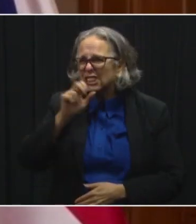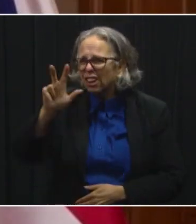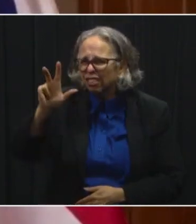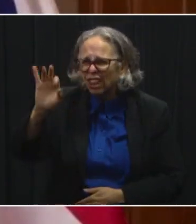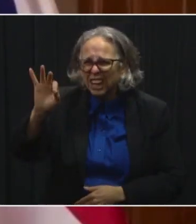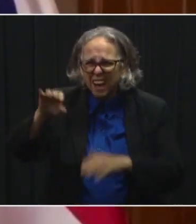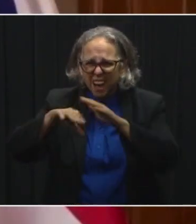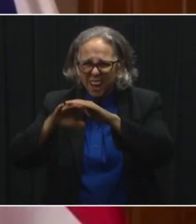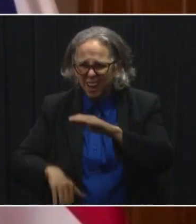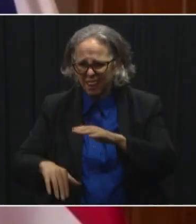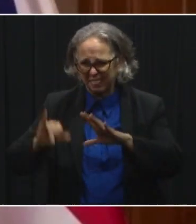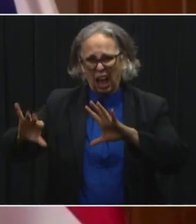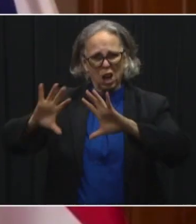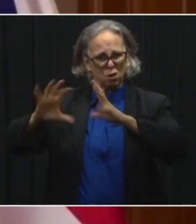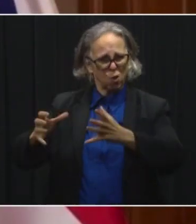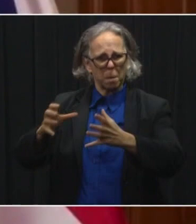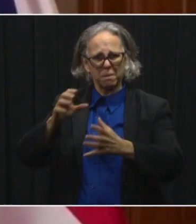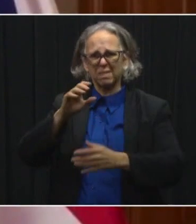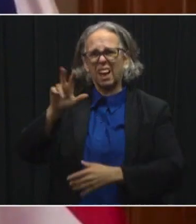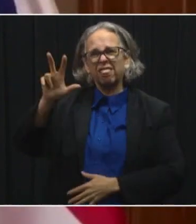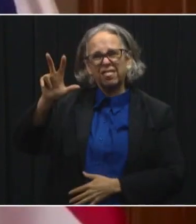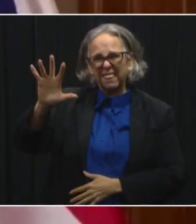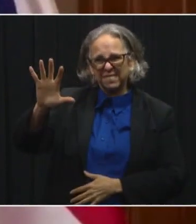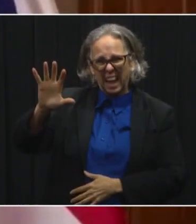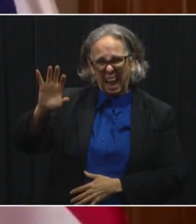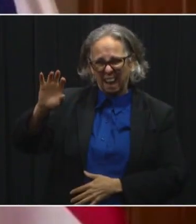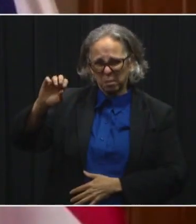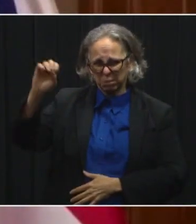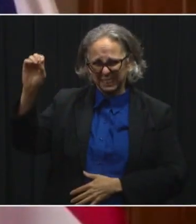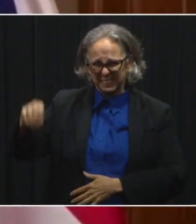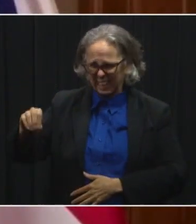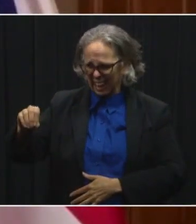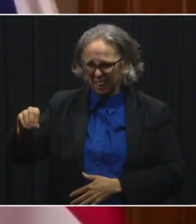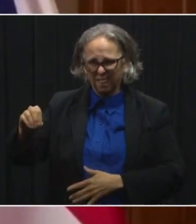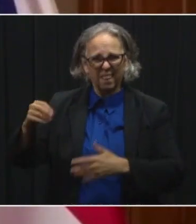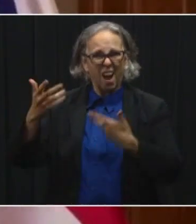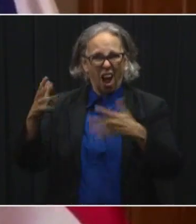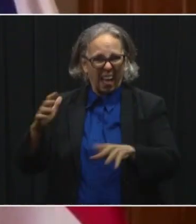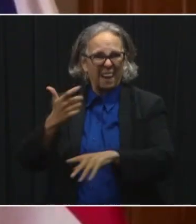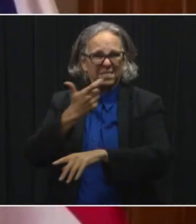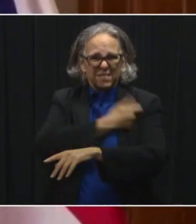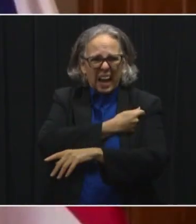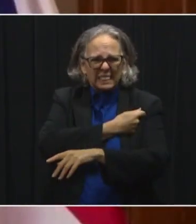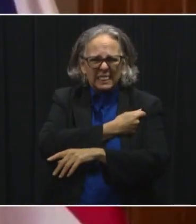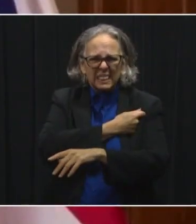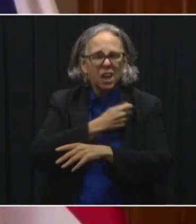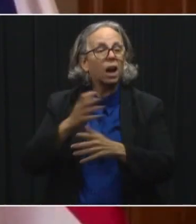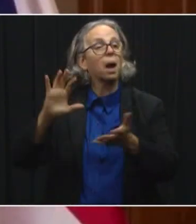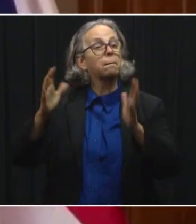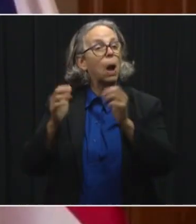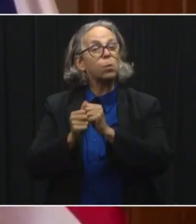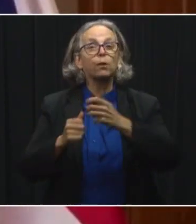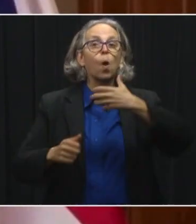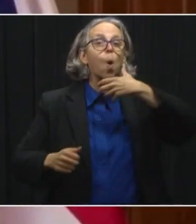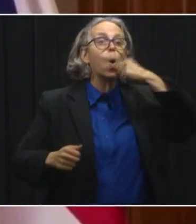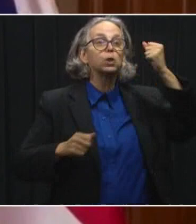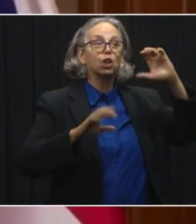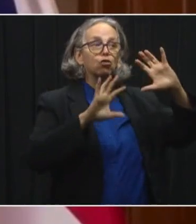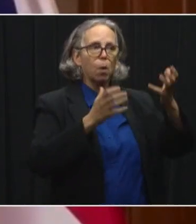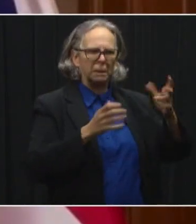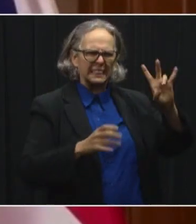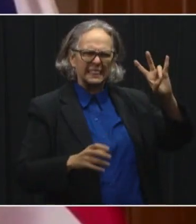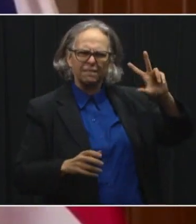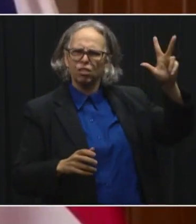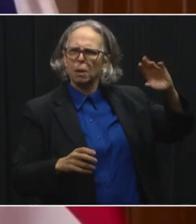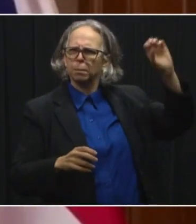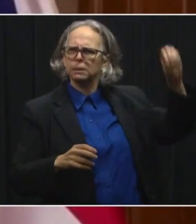while more vulnerable high ones, those 40 and older are 73% vaccinated. And just looking at